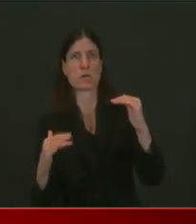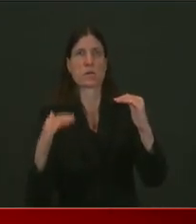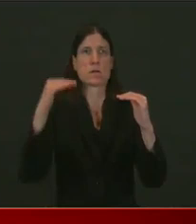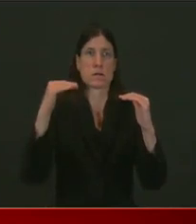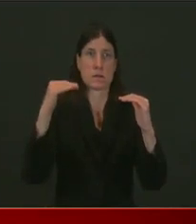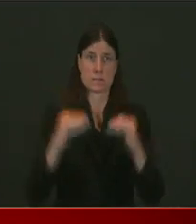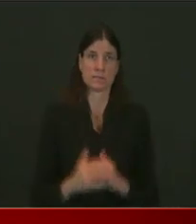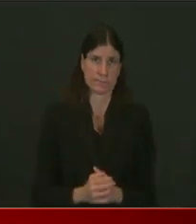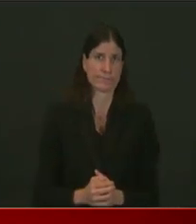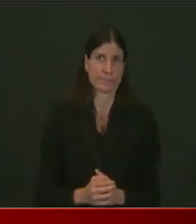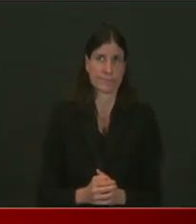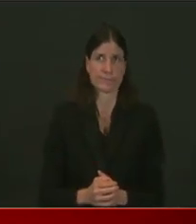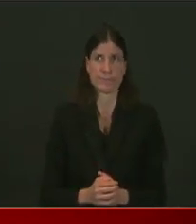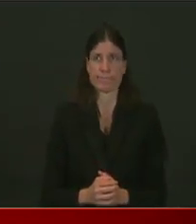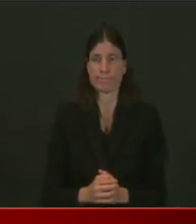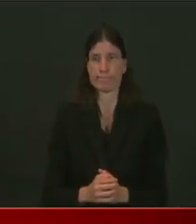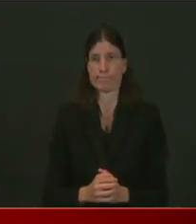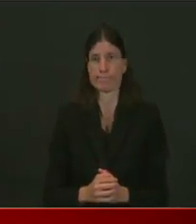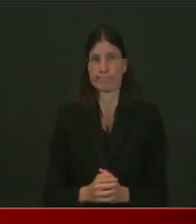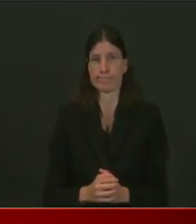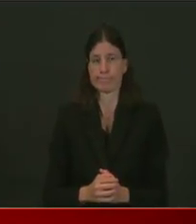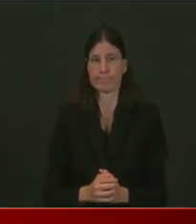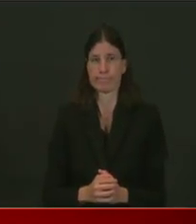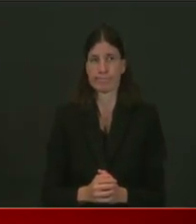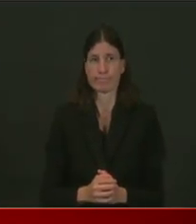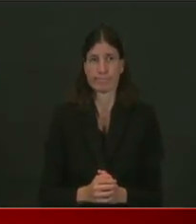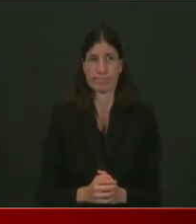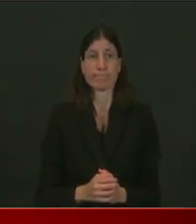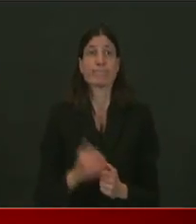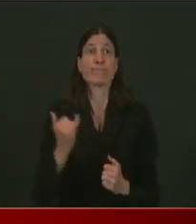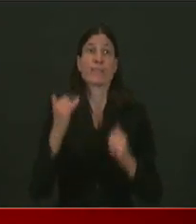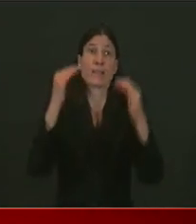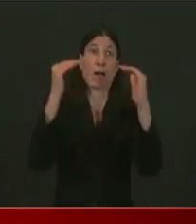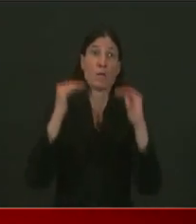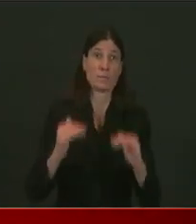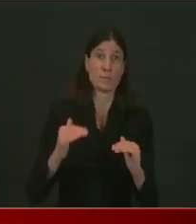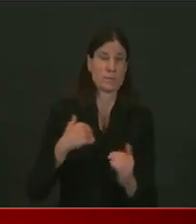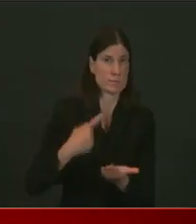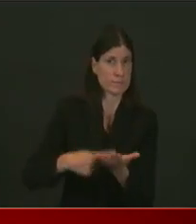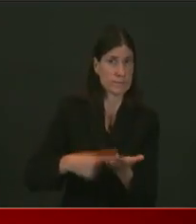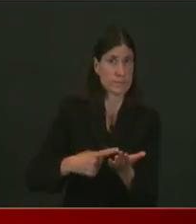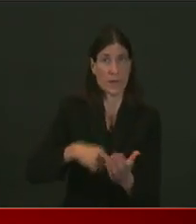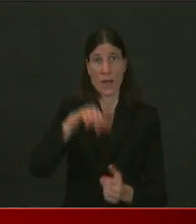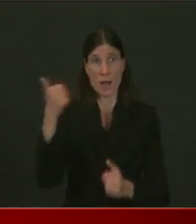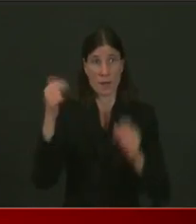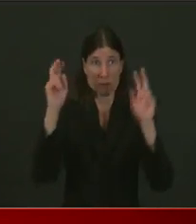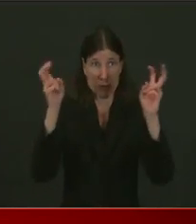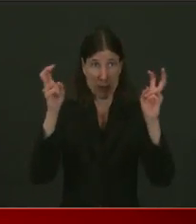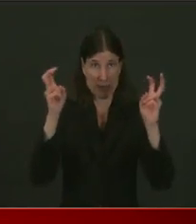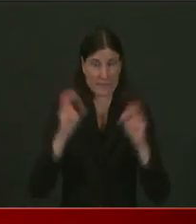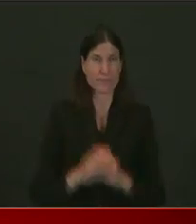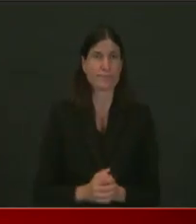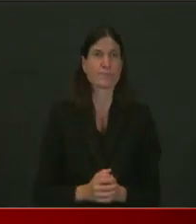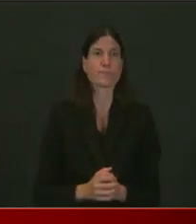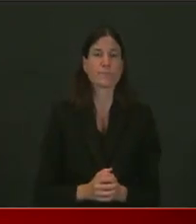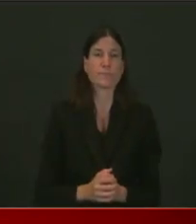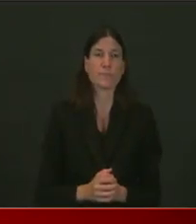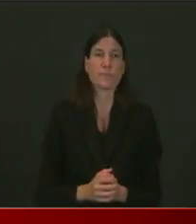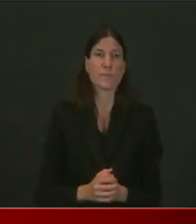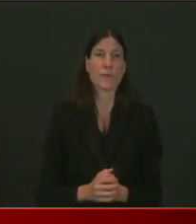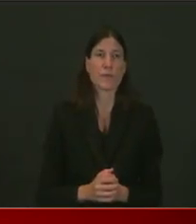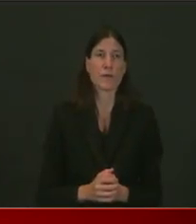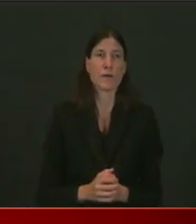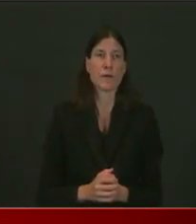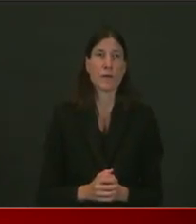with the virus. Okay. Two other, um, quick announcements. Um, today we've been talking a